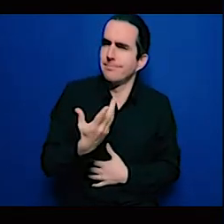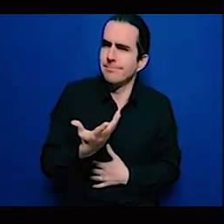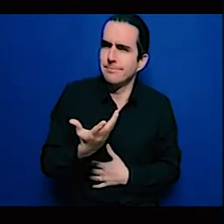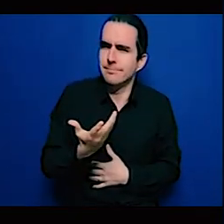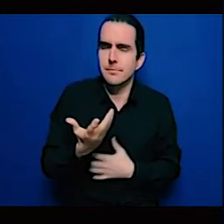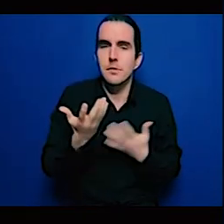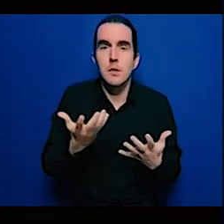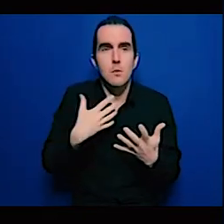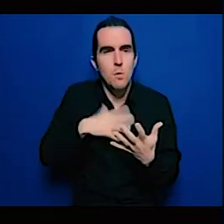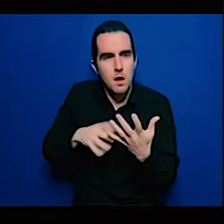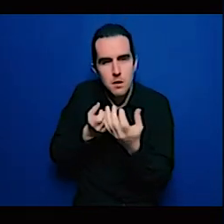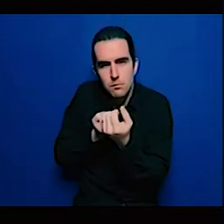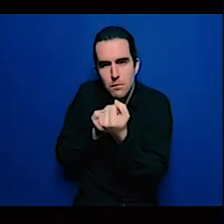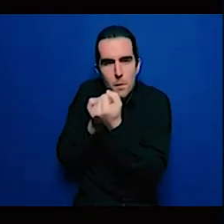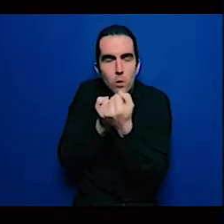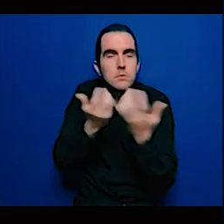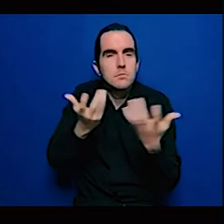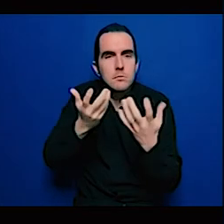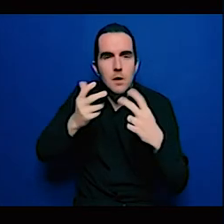especially